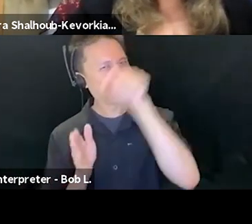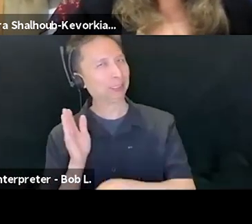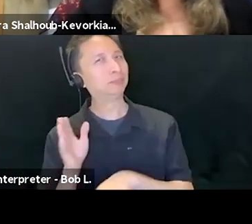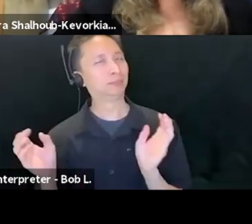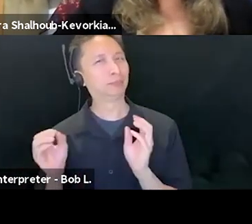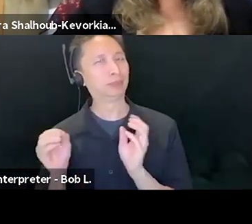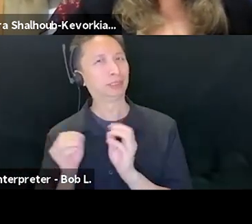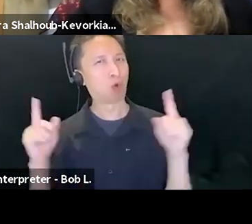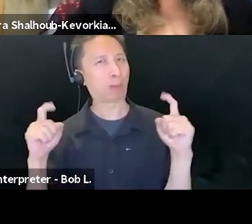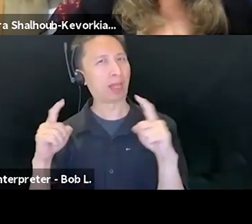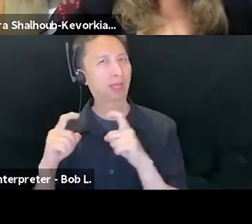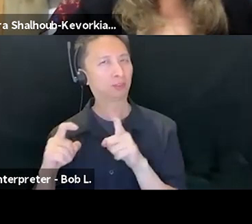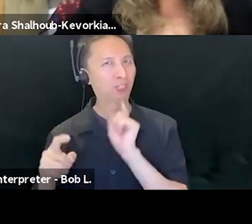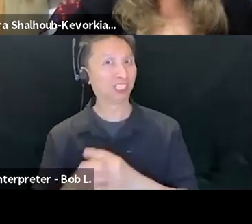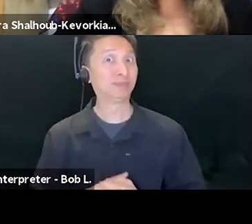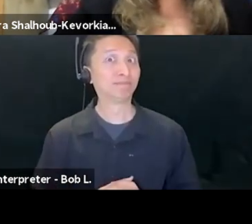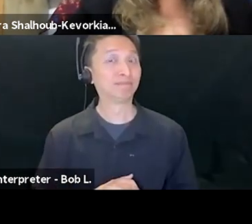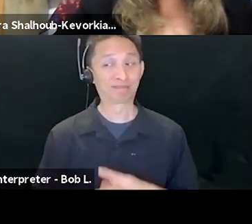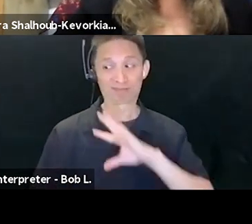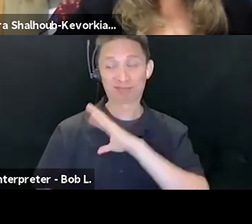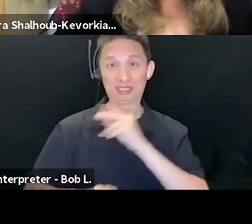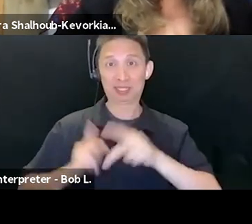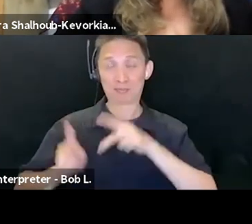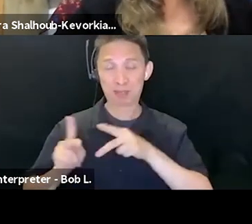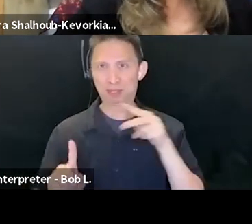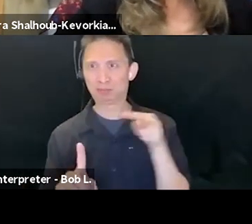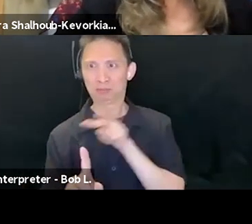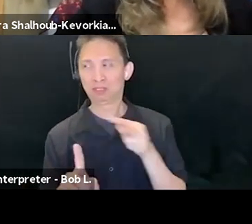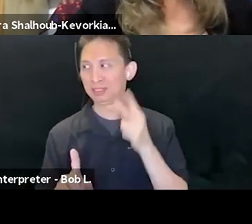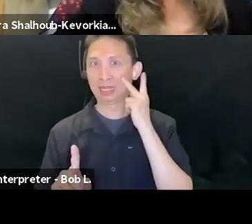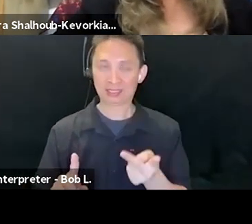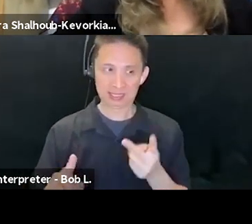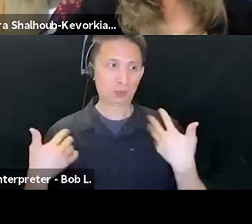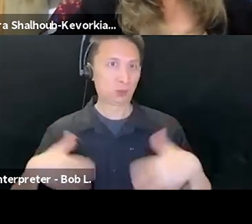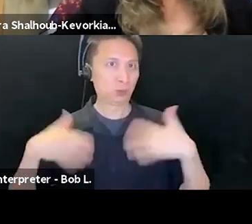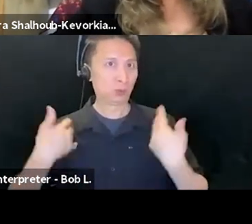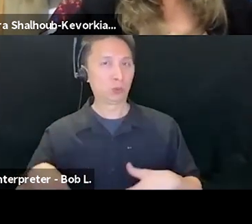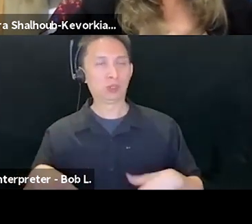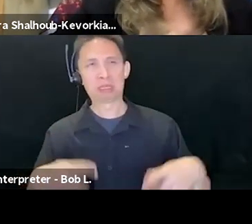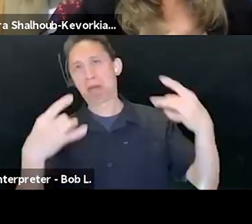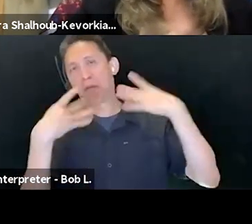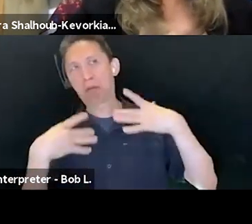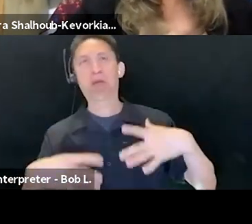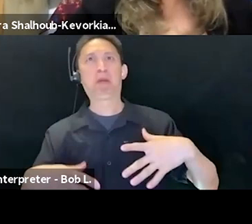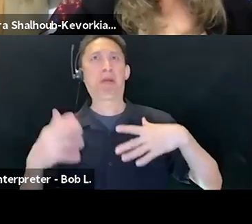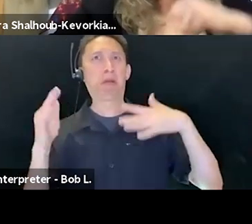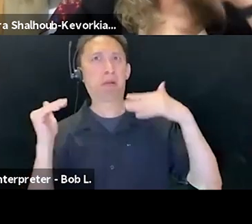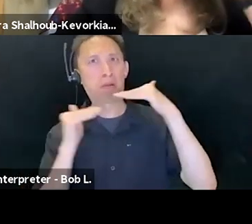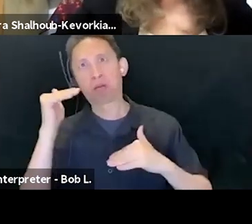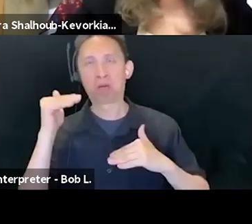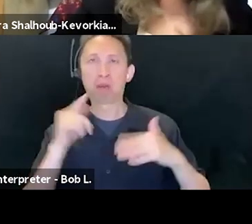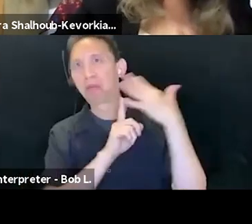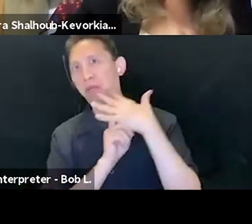idea of, from a Palestinian perspective, certainly, hostility and occupation and apartheid and injustice. So